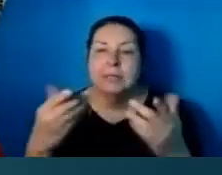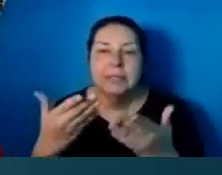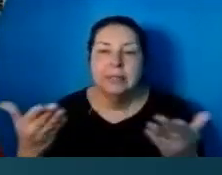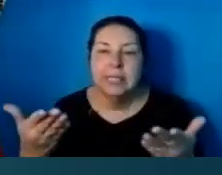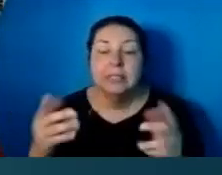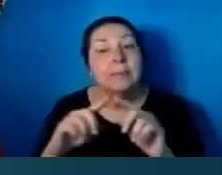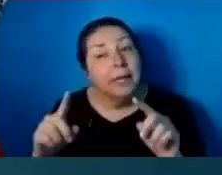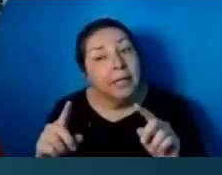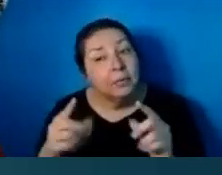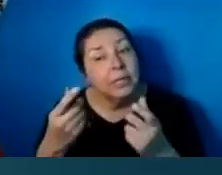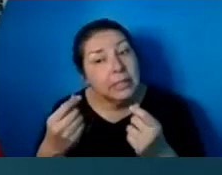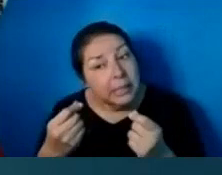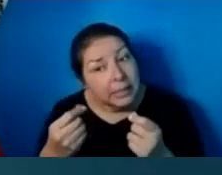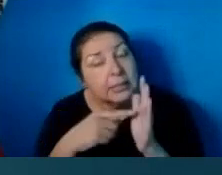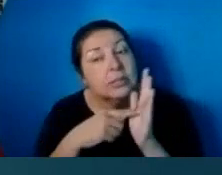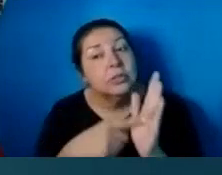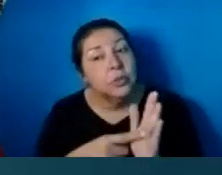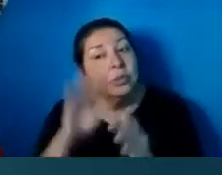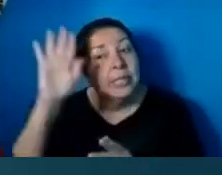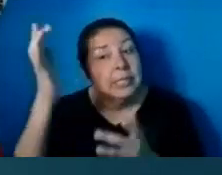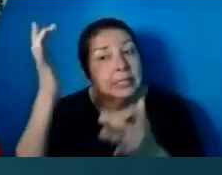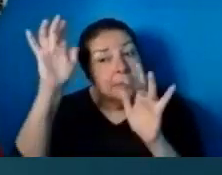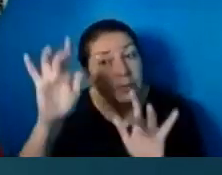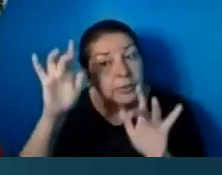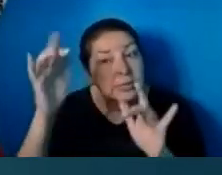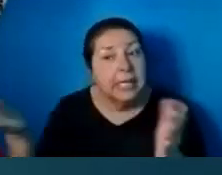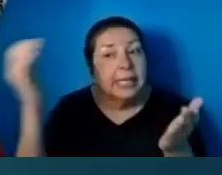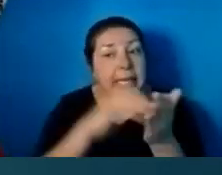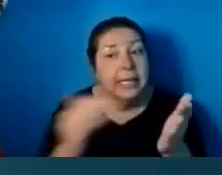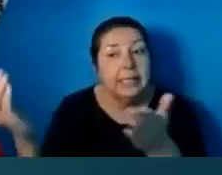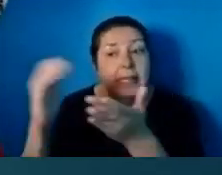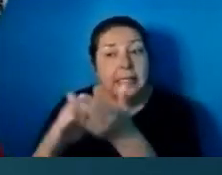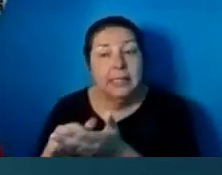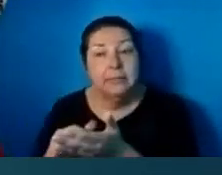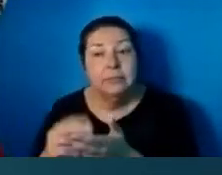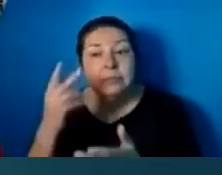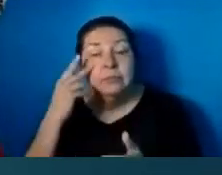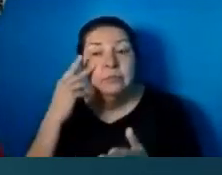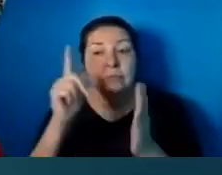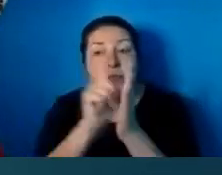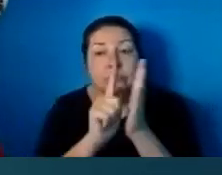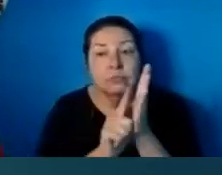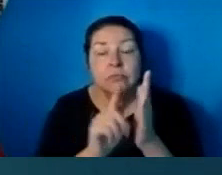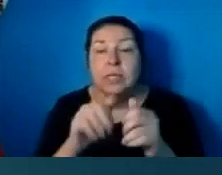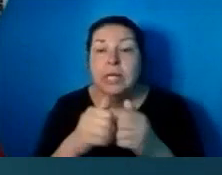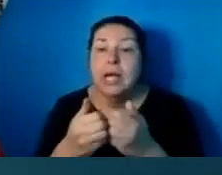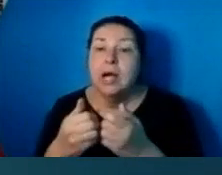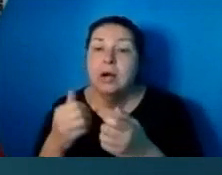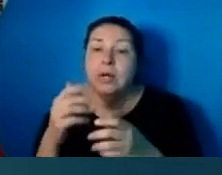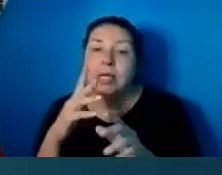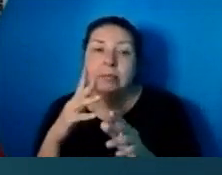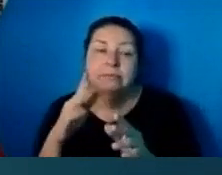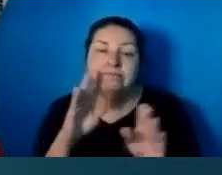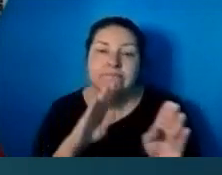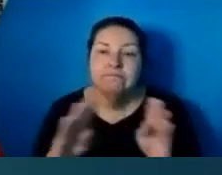show his mercy time and time again. We looked at the law and how it acts as a curb to